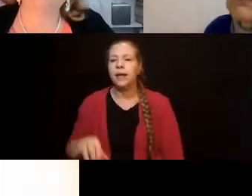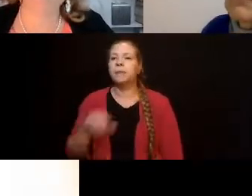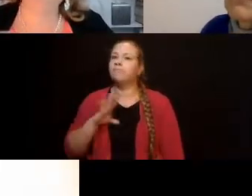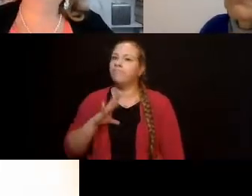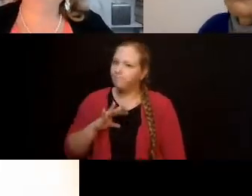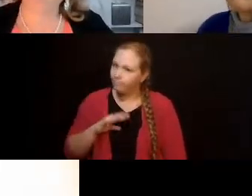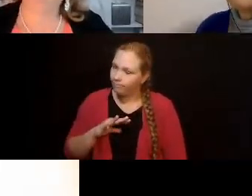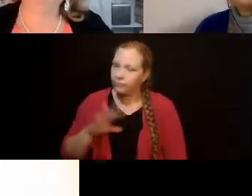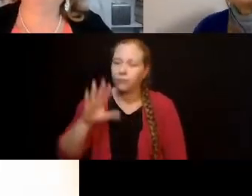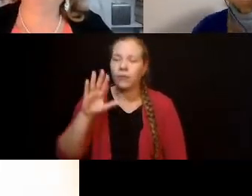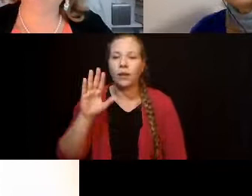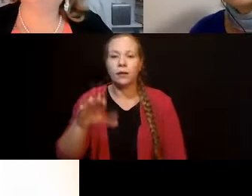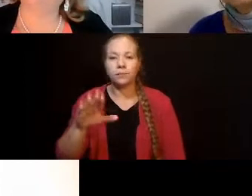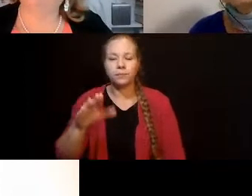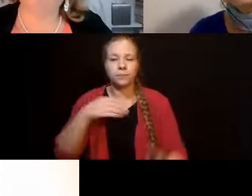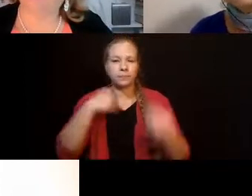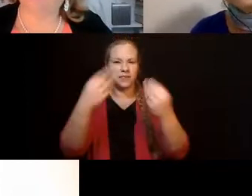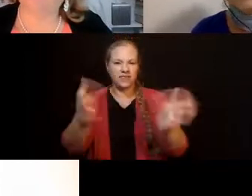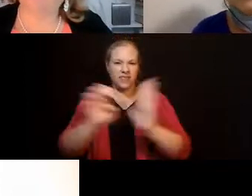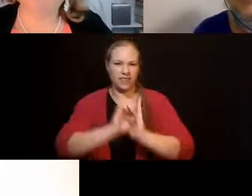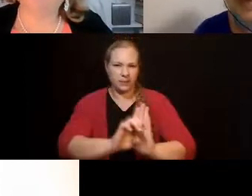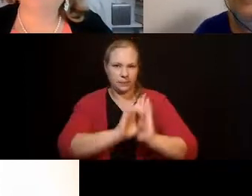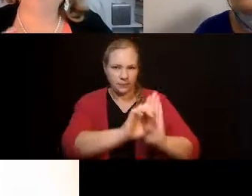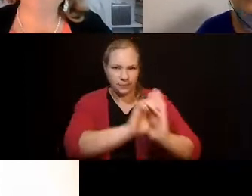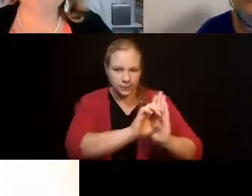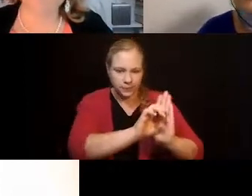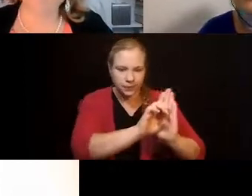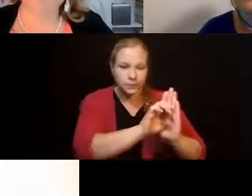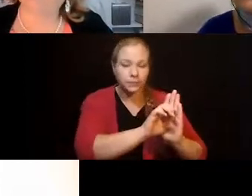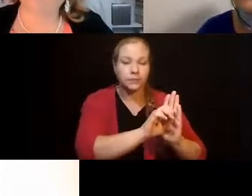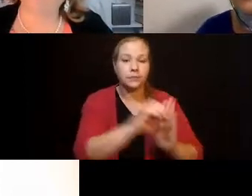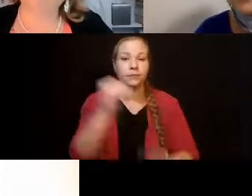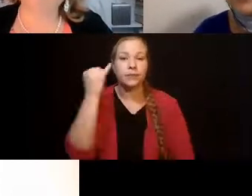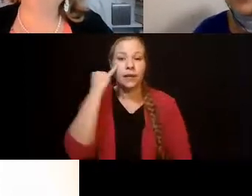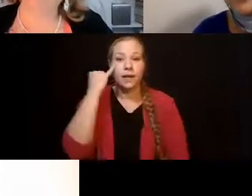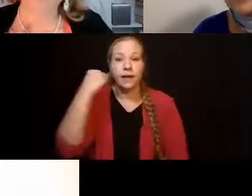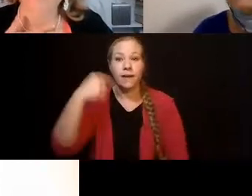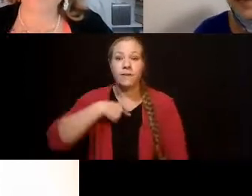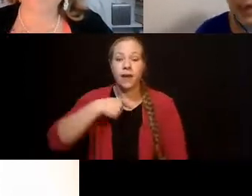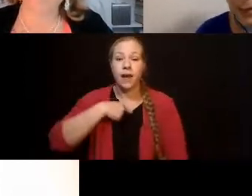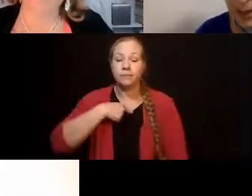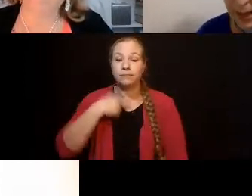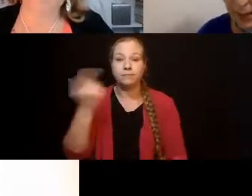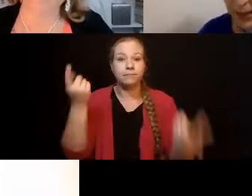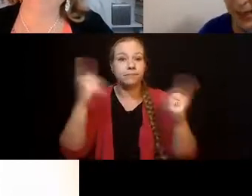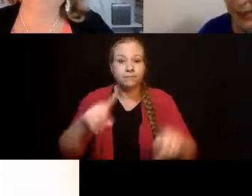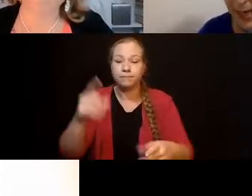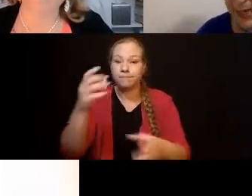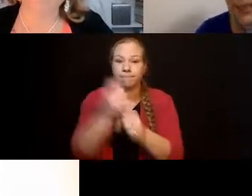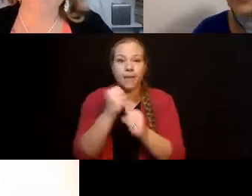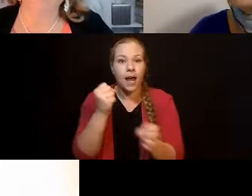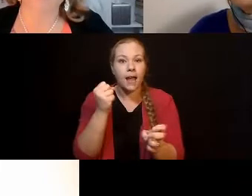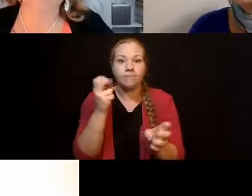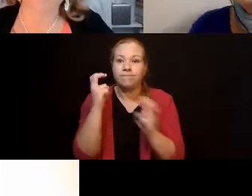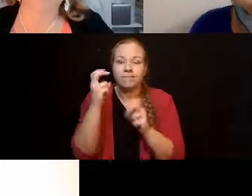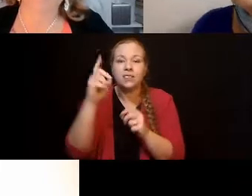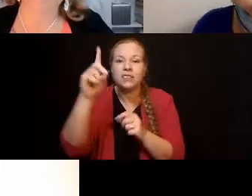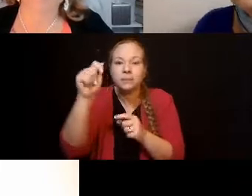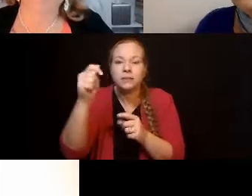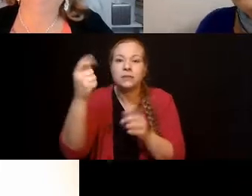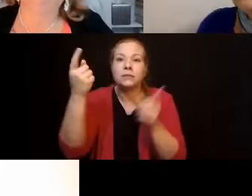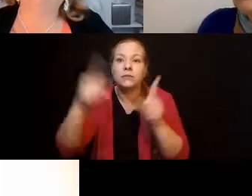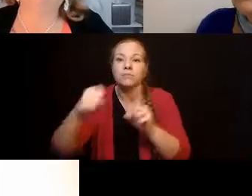I could potentially go to DVR and be retrained, because DVR is for individuals